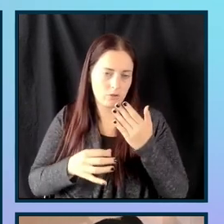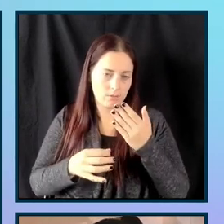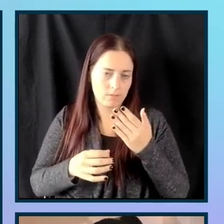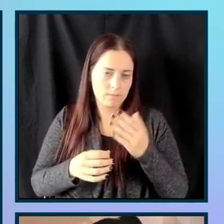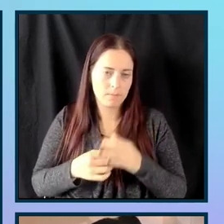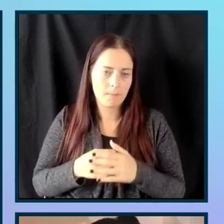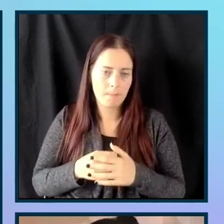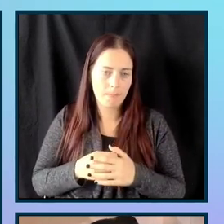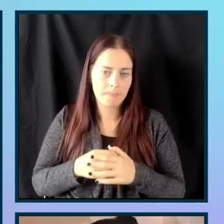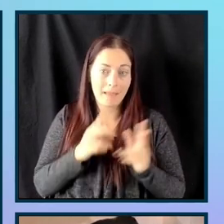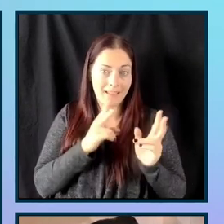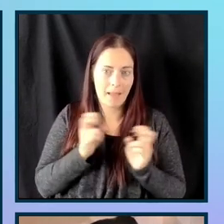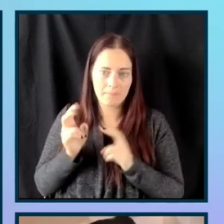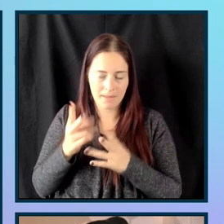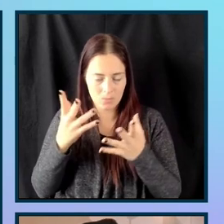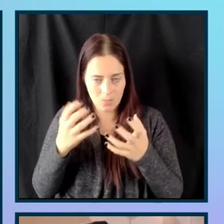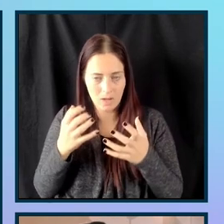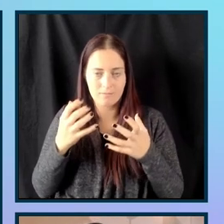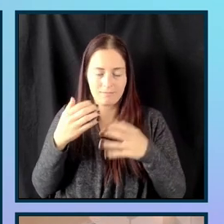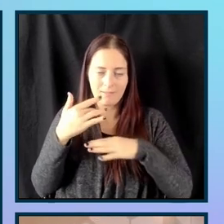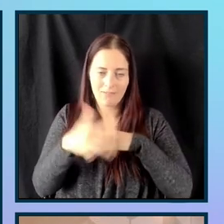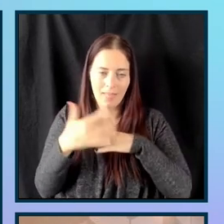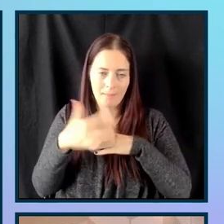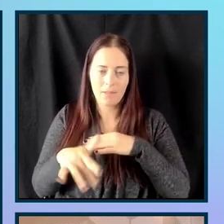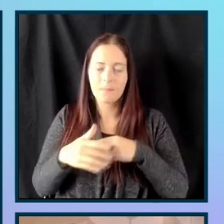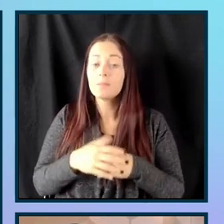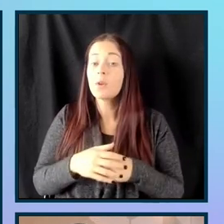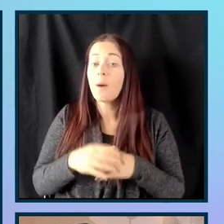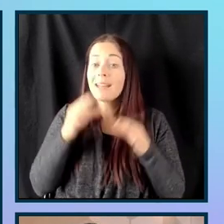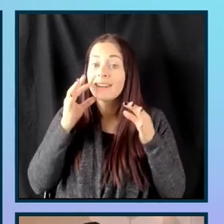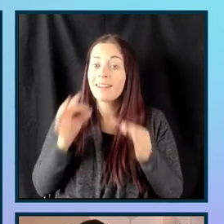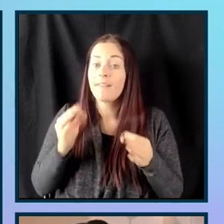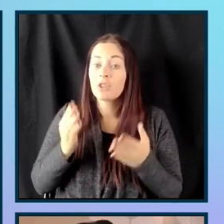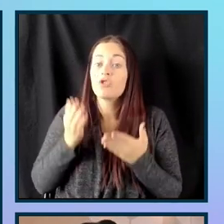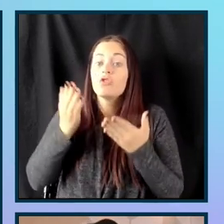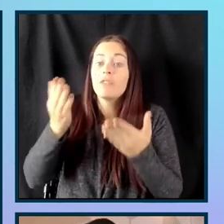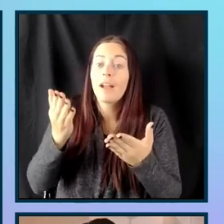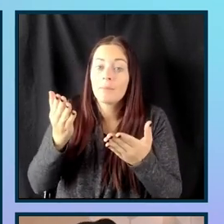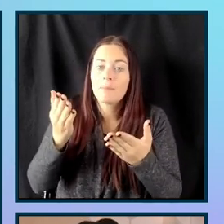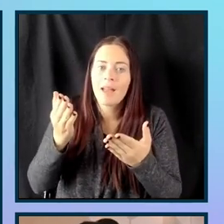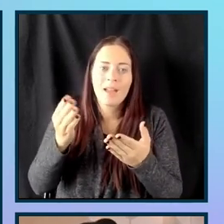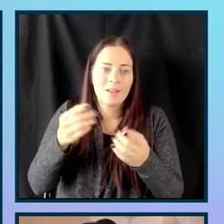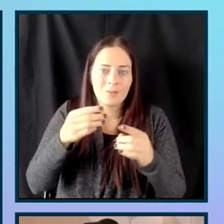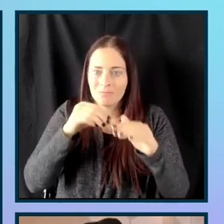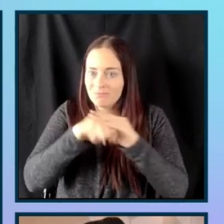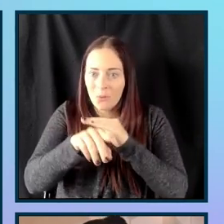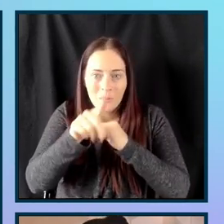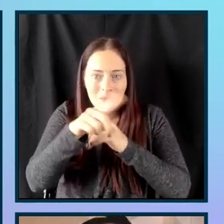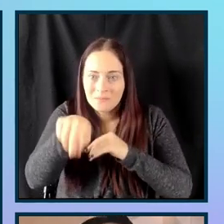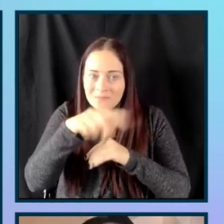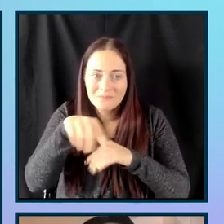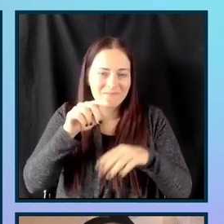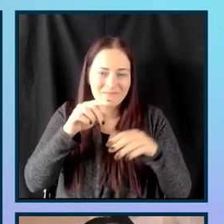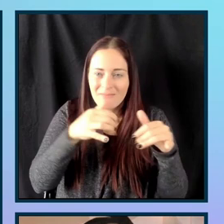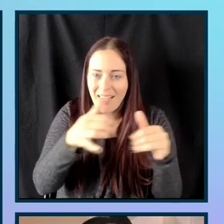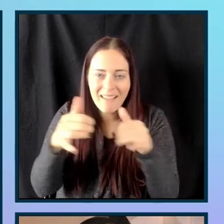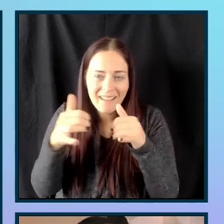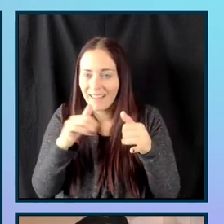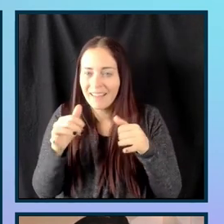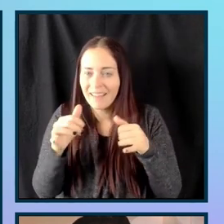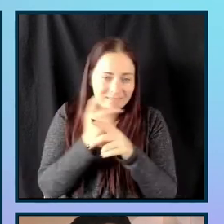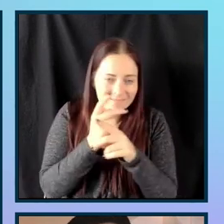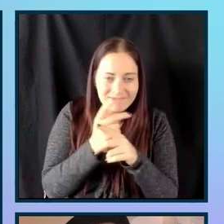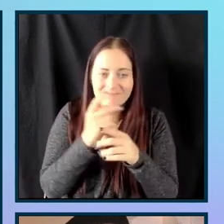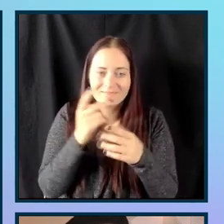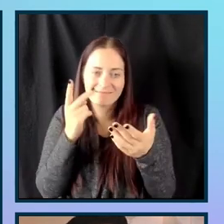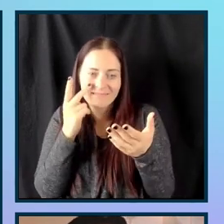All right. I definitely recommend that you kind of get into this form and play around with it. Look at how the